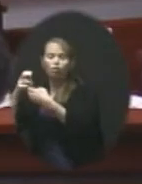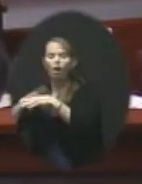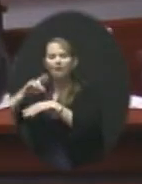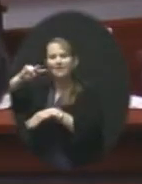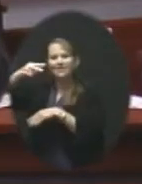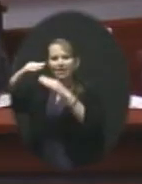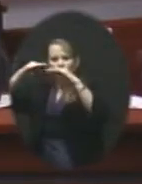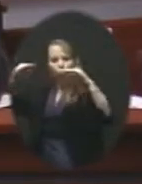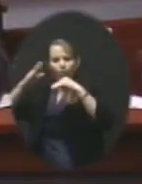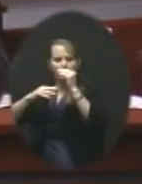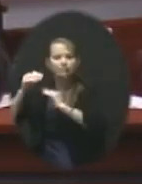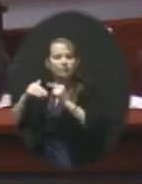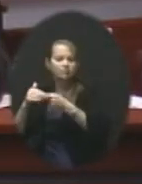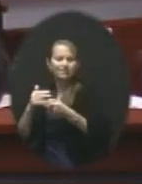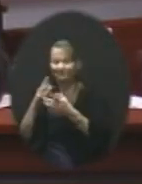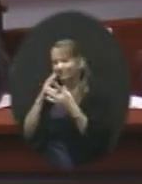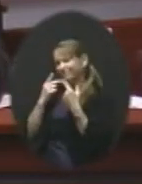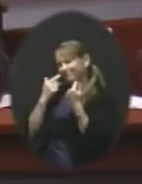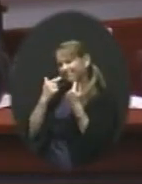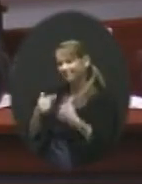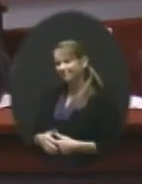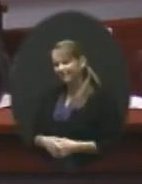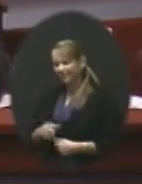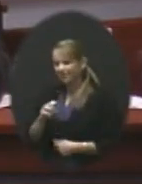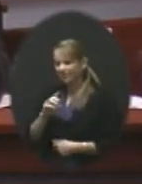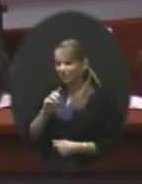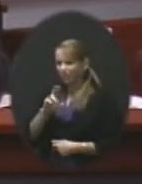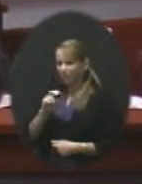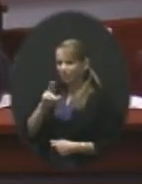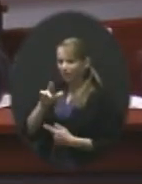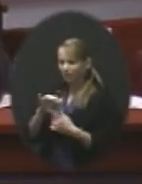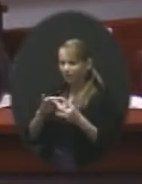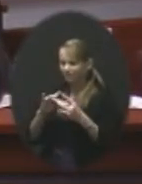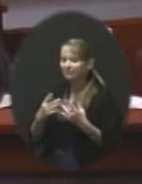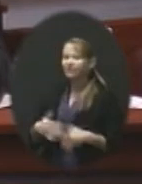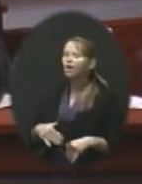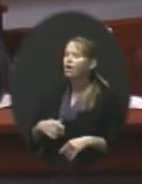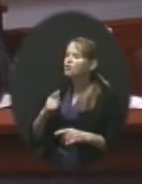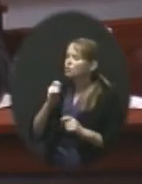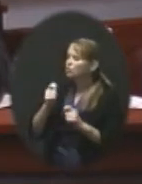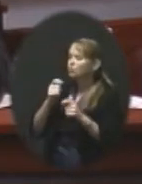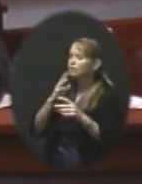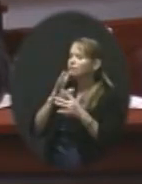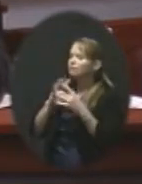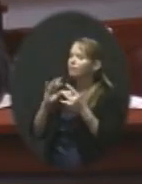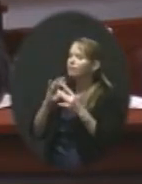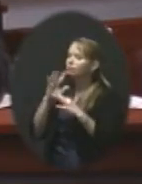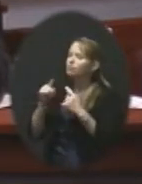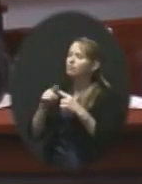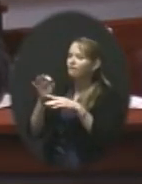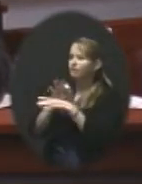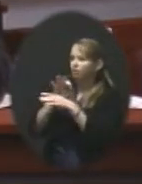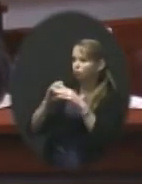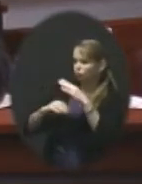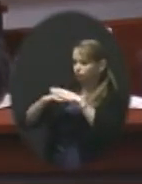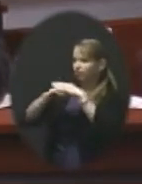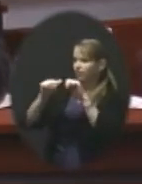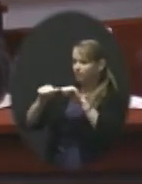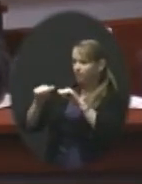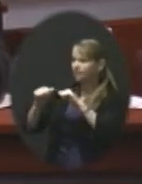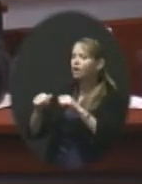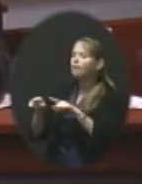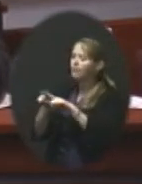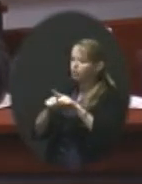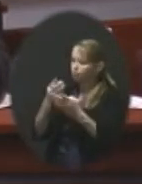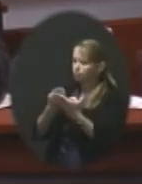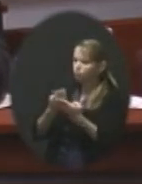I wanted to make a quick comment. That, you know, she talked a lot about functional capacity and so forth. But it's also been proven in our district that we